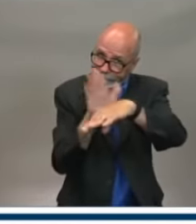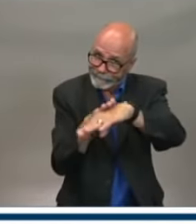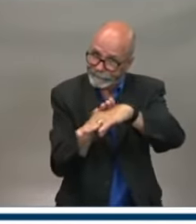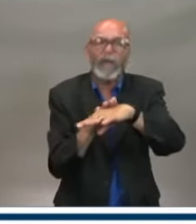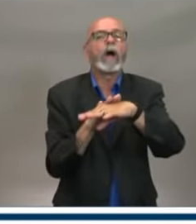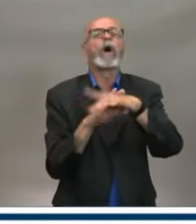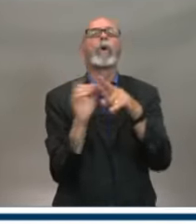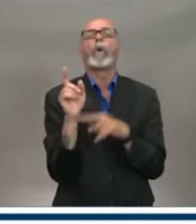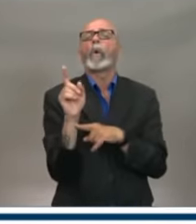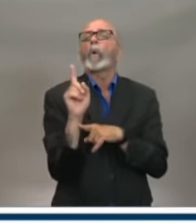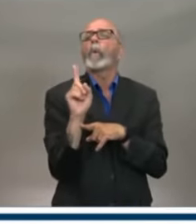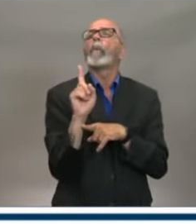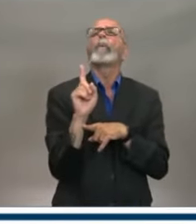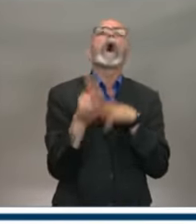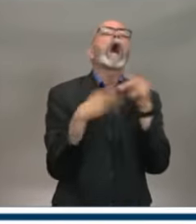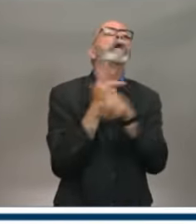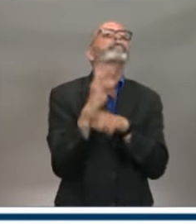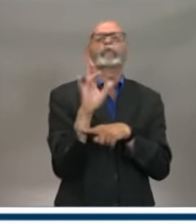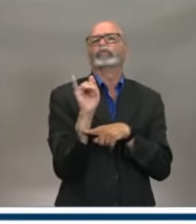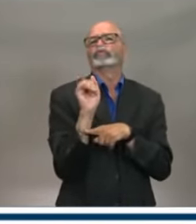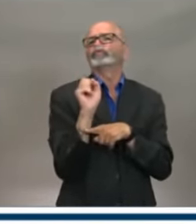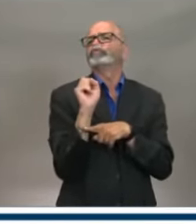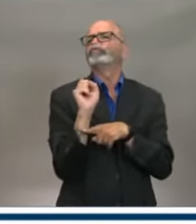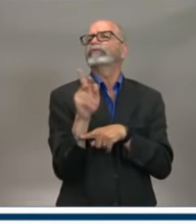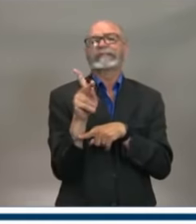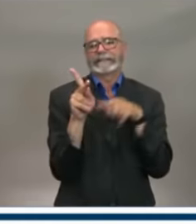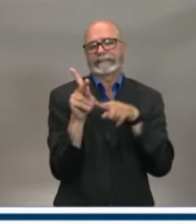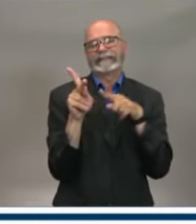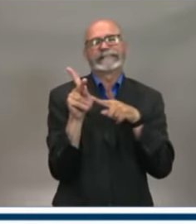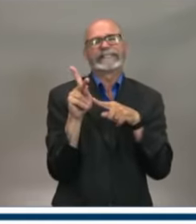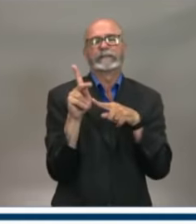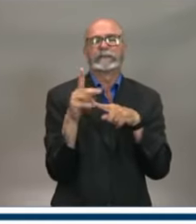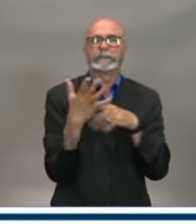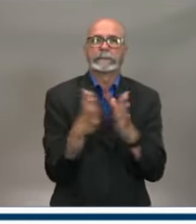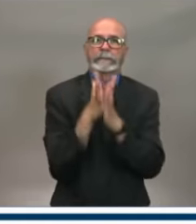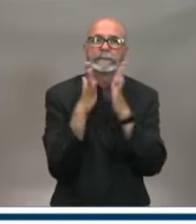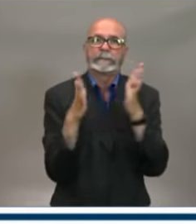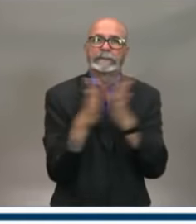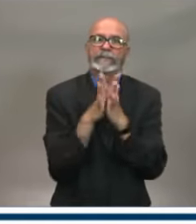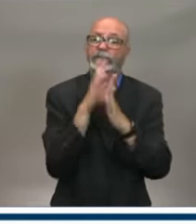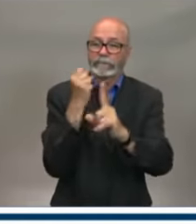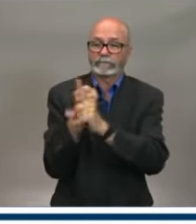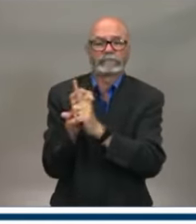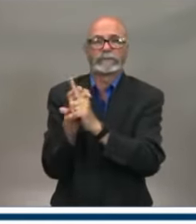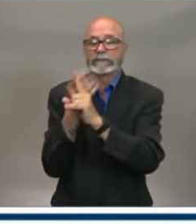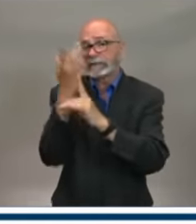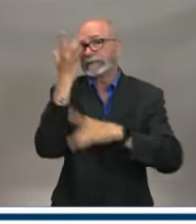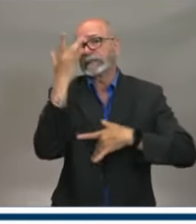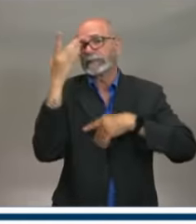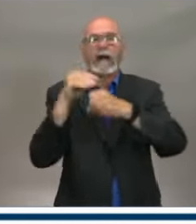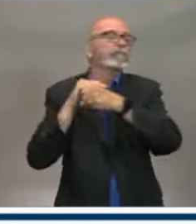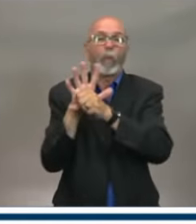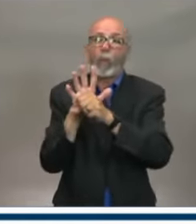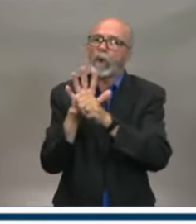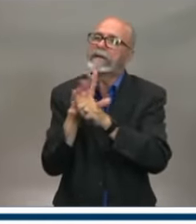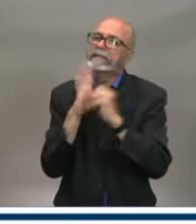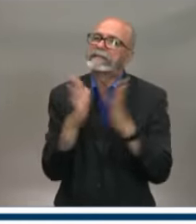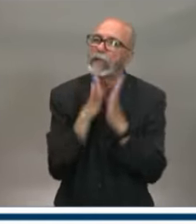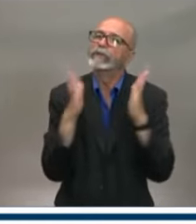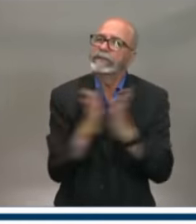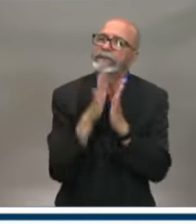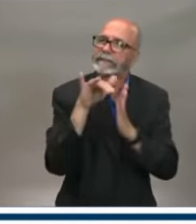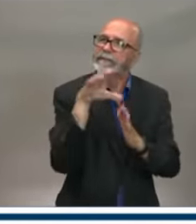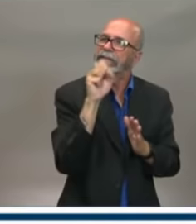severe disease and severe outcome. But you also have to understand that across all ages,